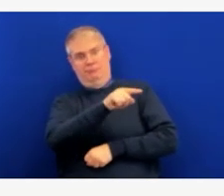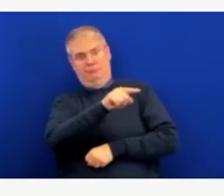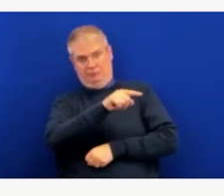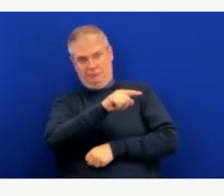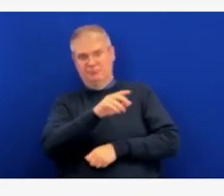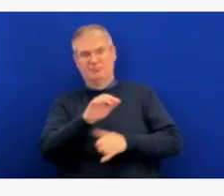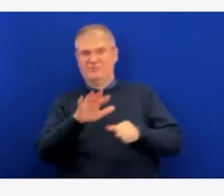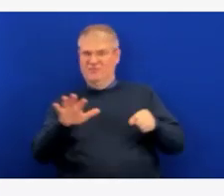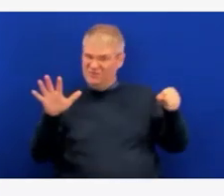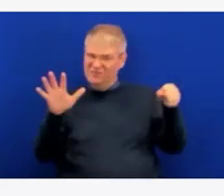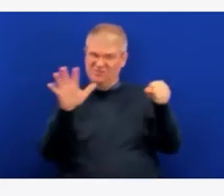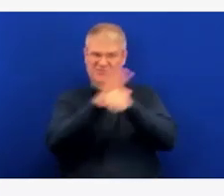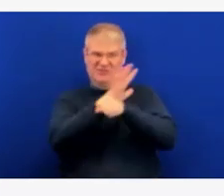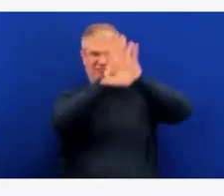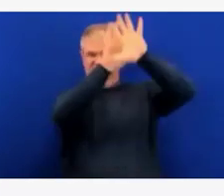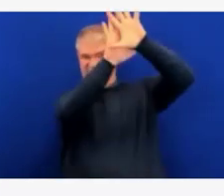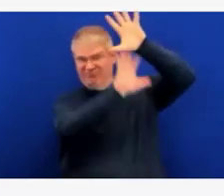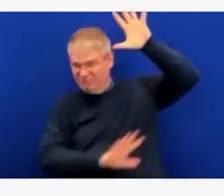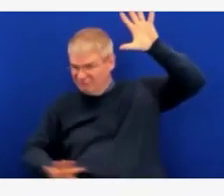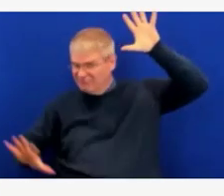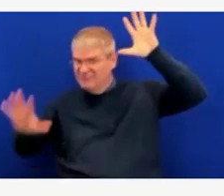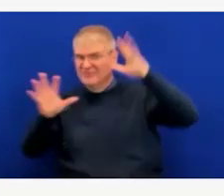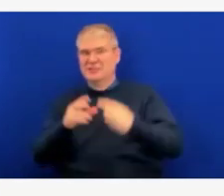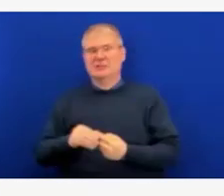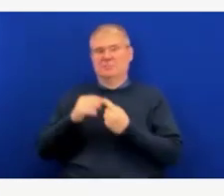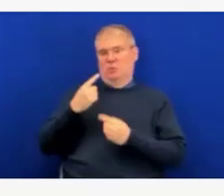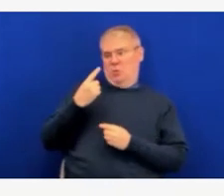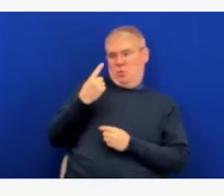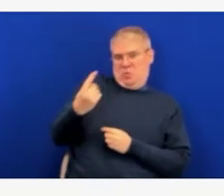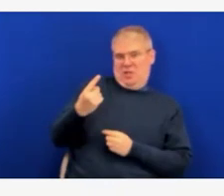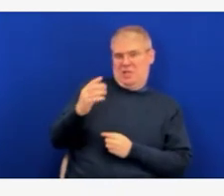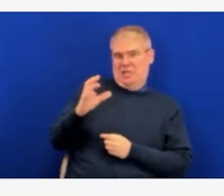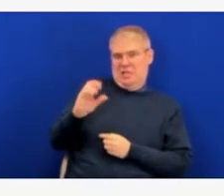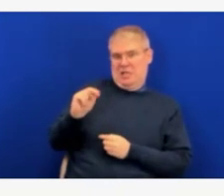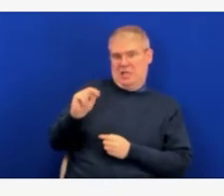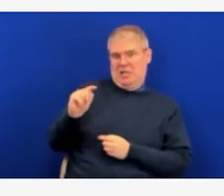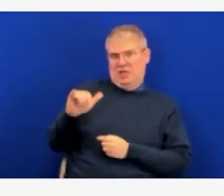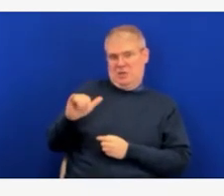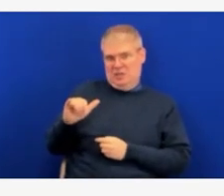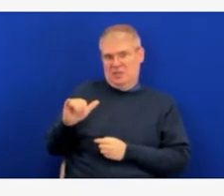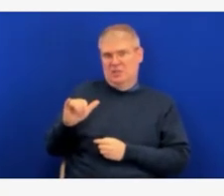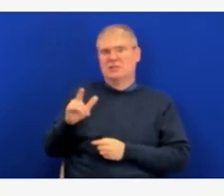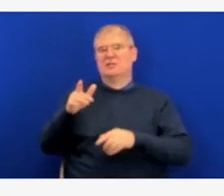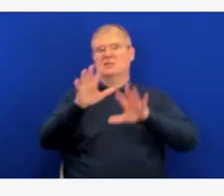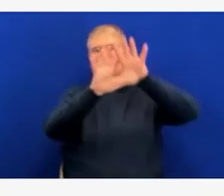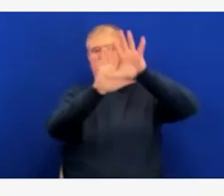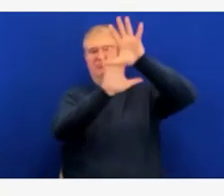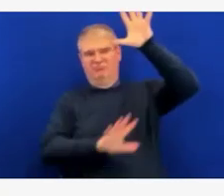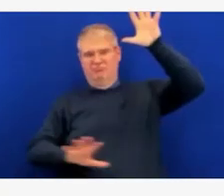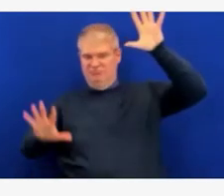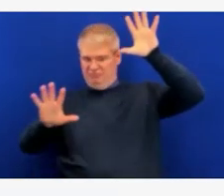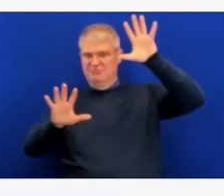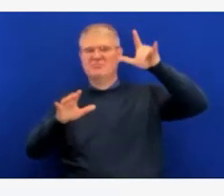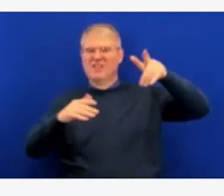as a community of high transmission, according to CDC. So, there's a lot of pressure still on the health care